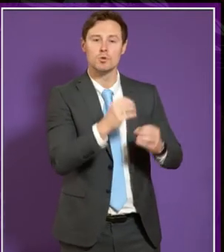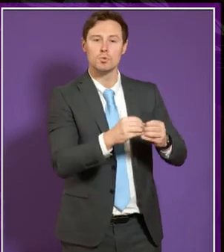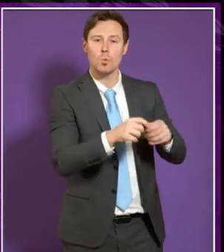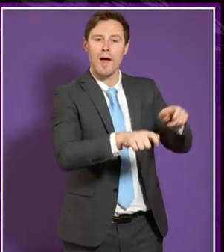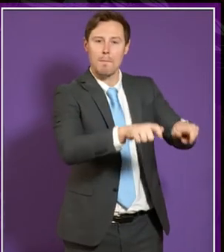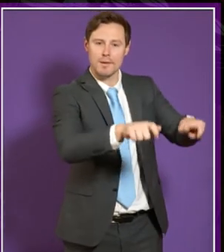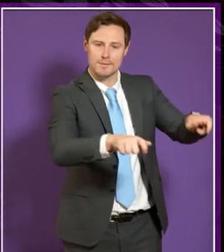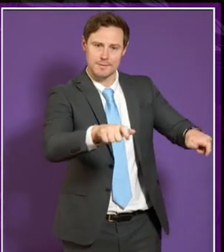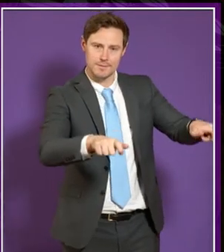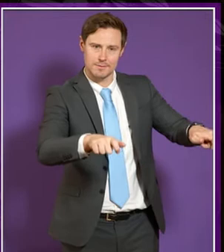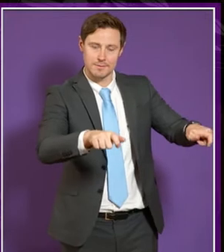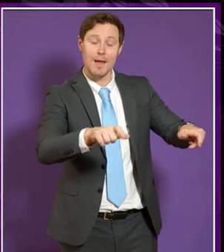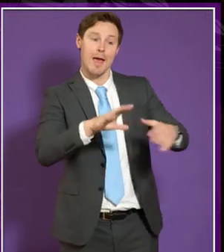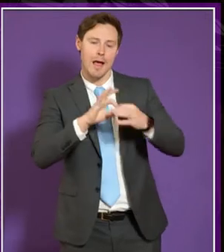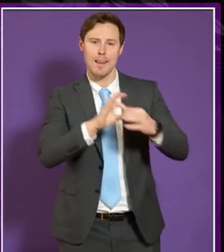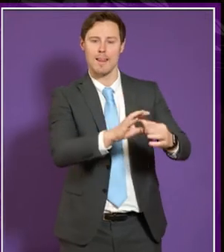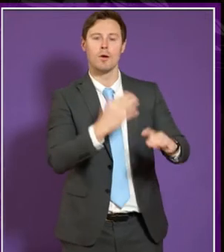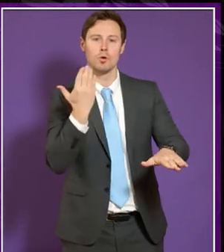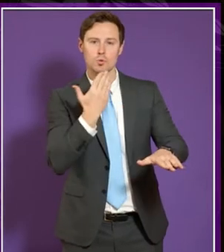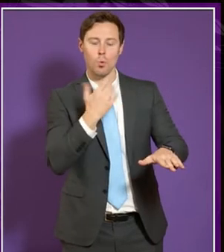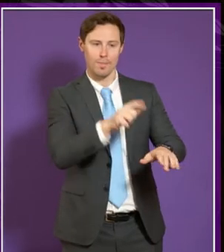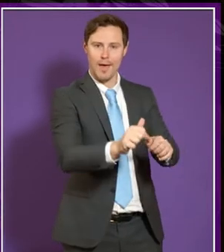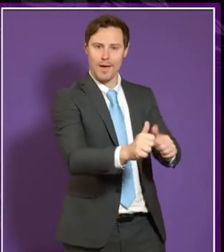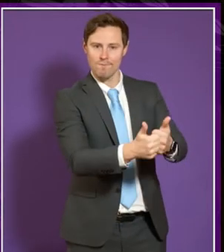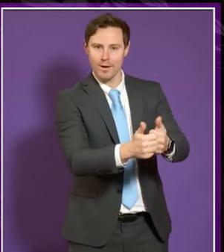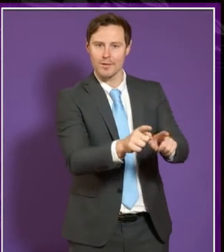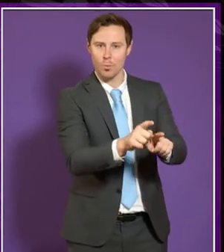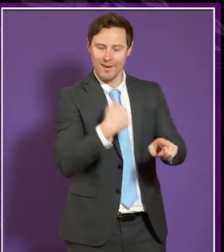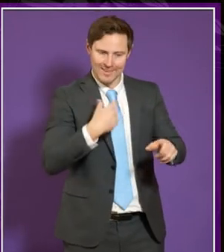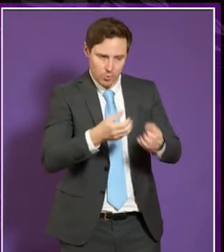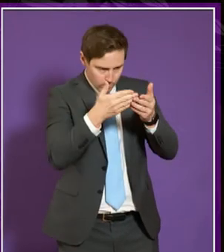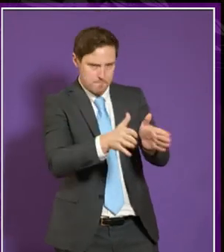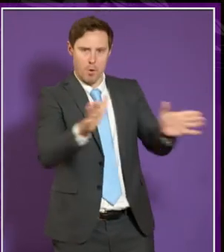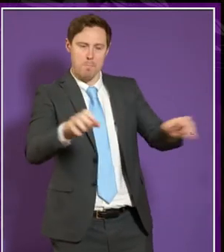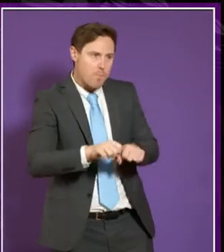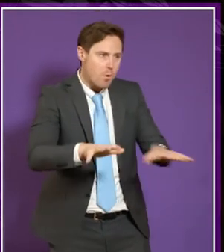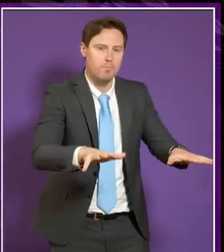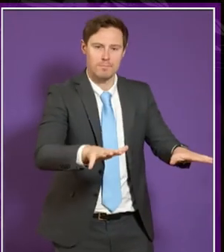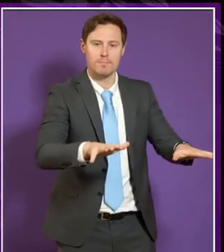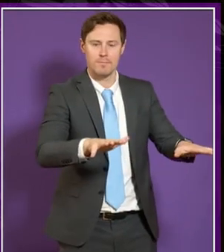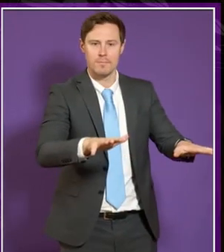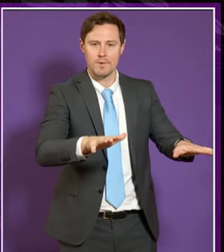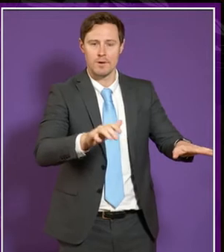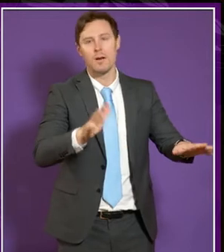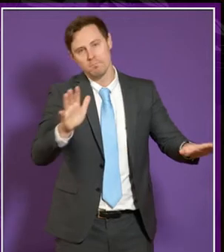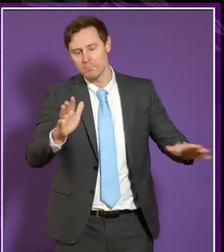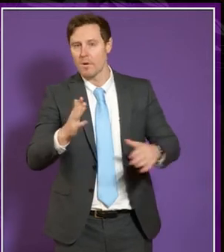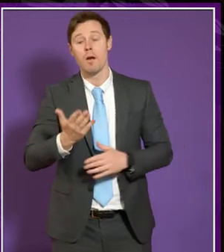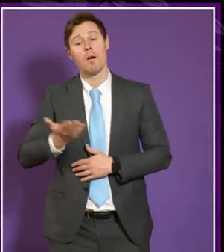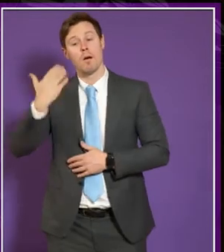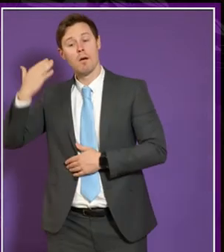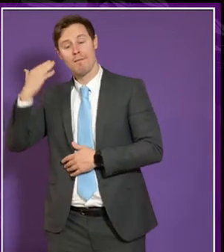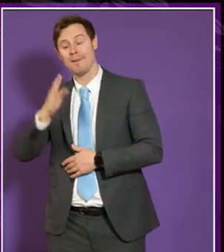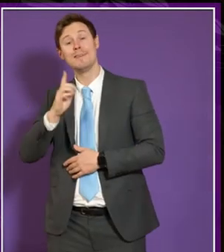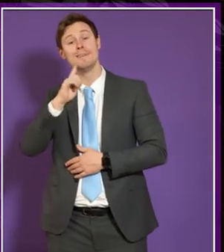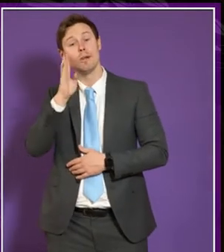and um schools and their advisors and a greater a greater way than it than it once was it's it's not straight well it was never straightforward